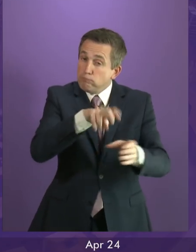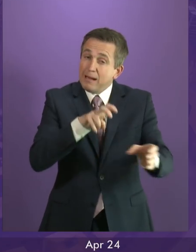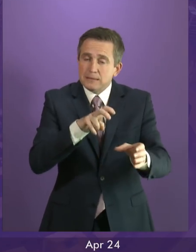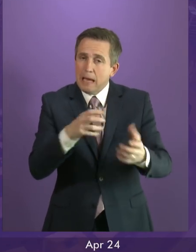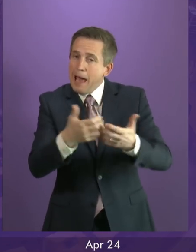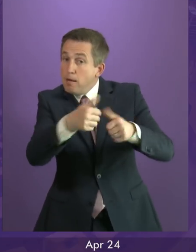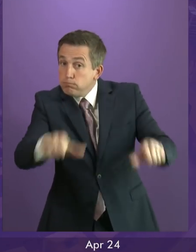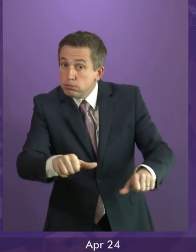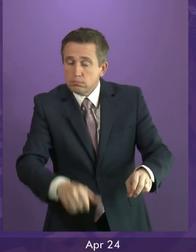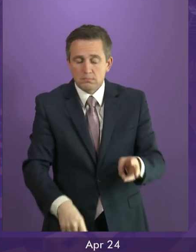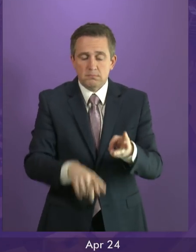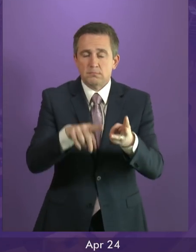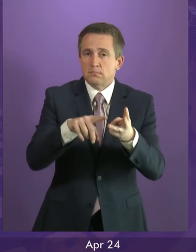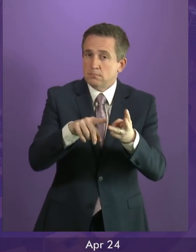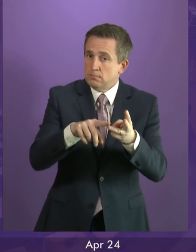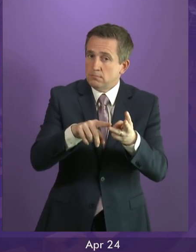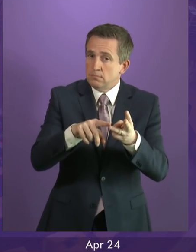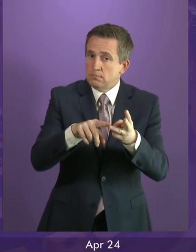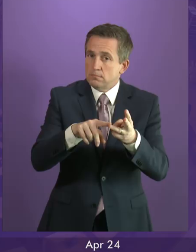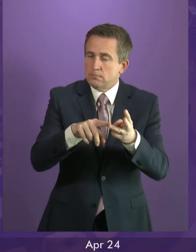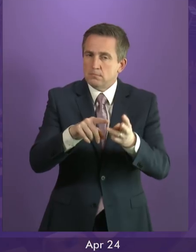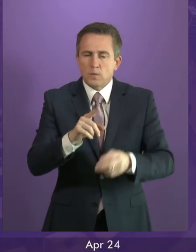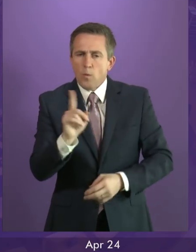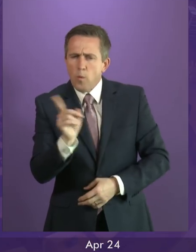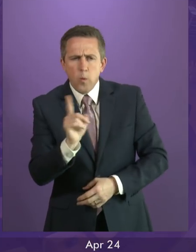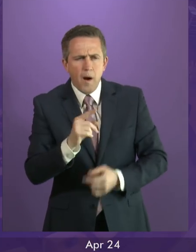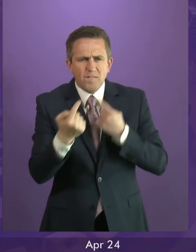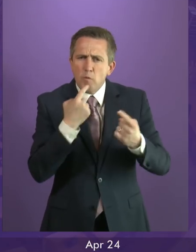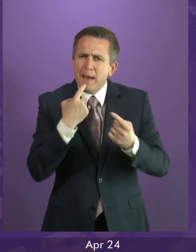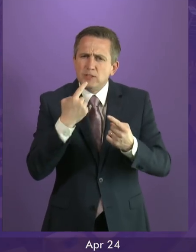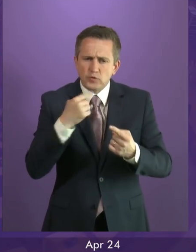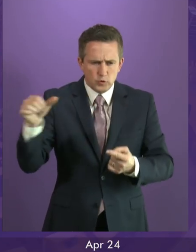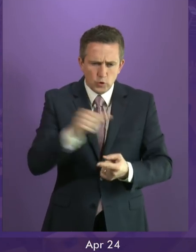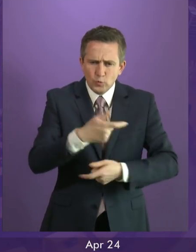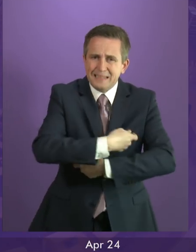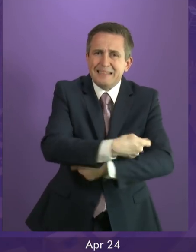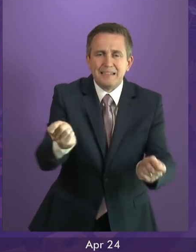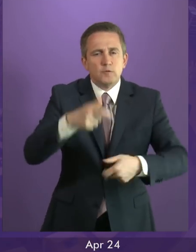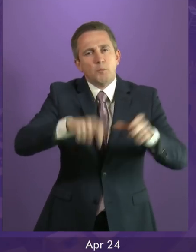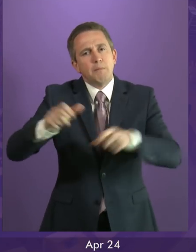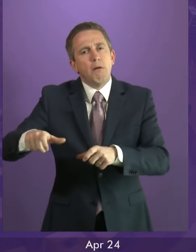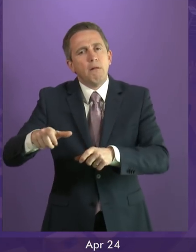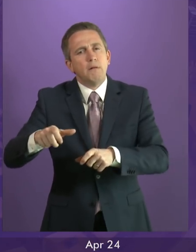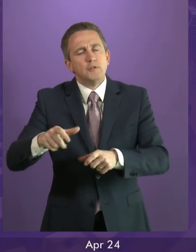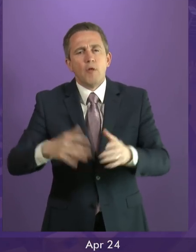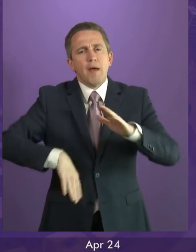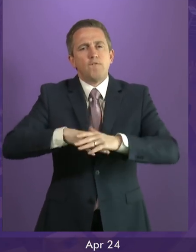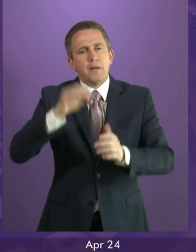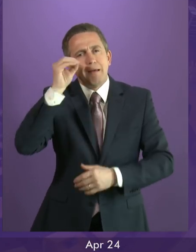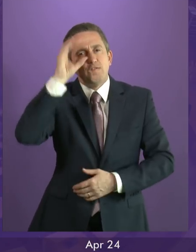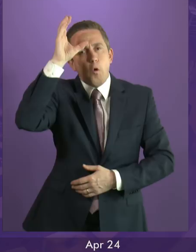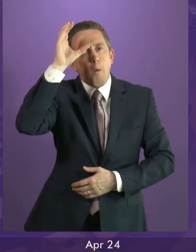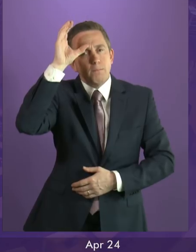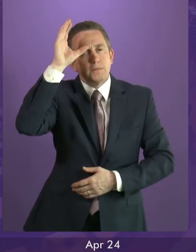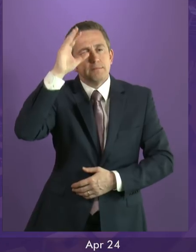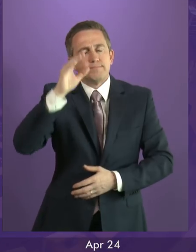what further work should be carried out to give people the detail they need to make informed choices about the future of the country? Again, Mike